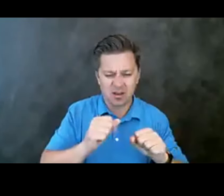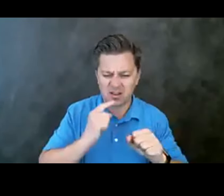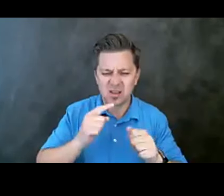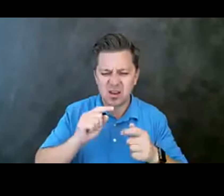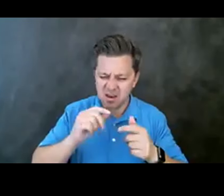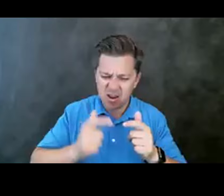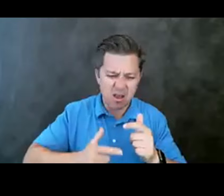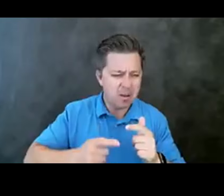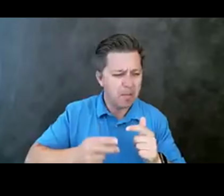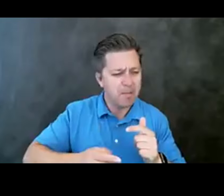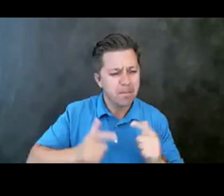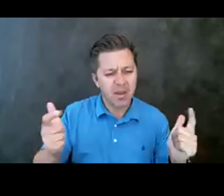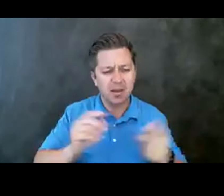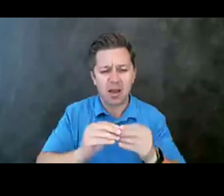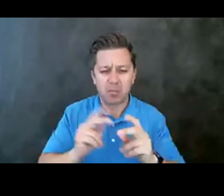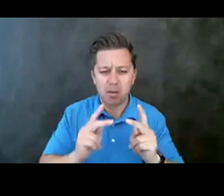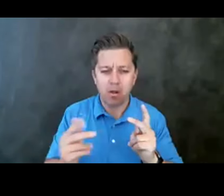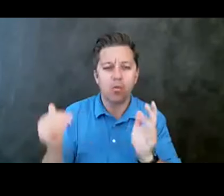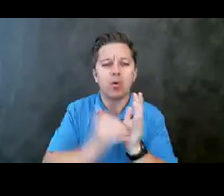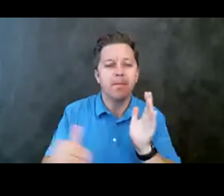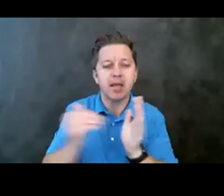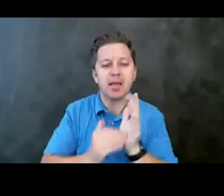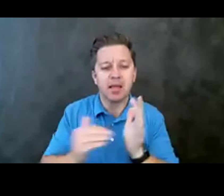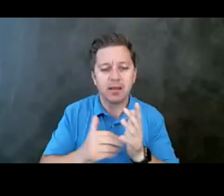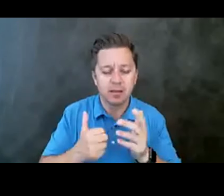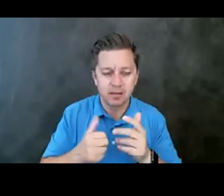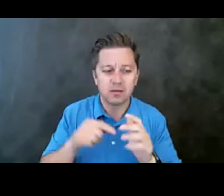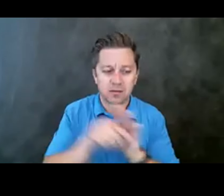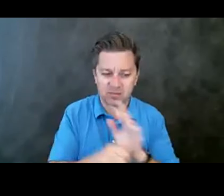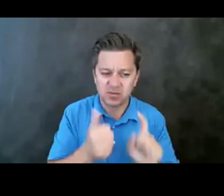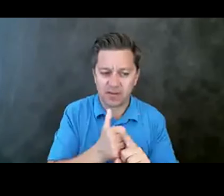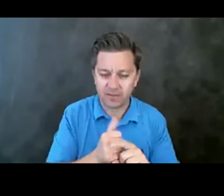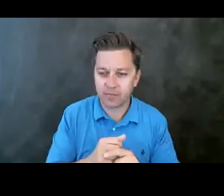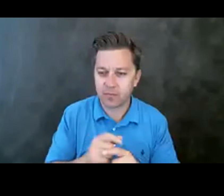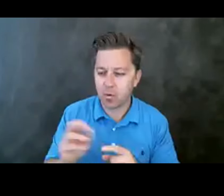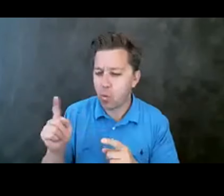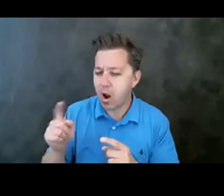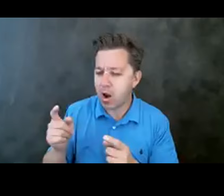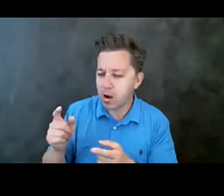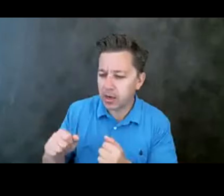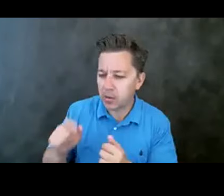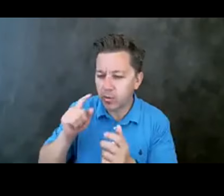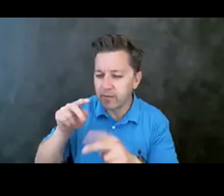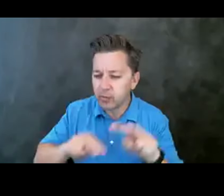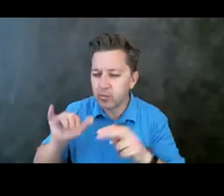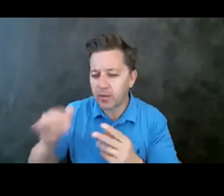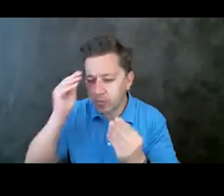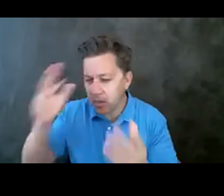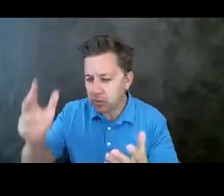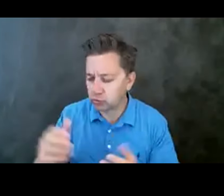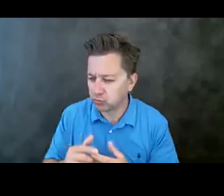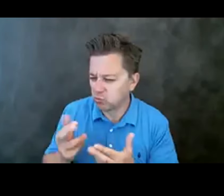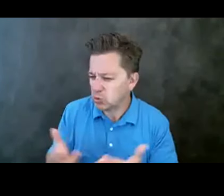and that those who completed suicide had attempted in the past or resources where we can view that info. Yeah. And I'd be happy.